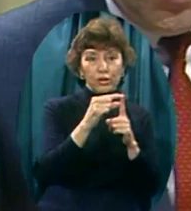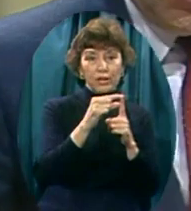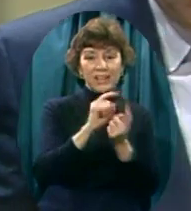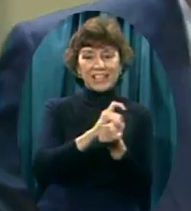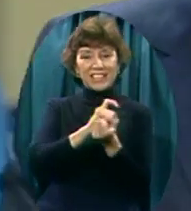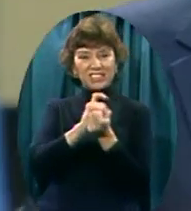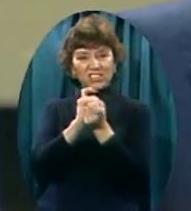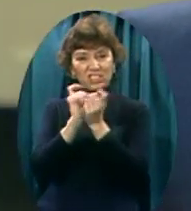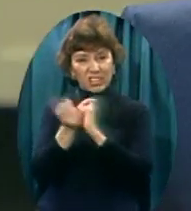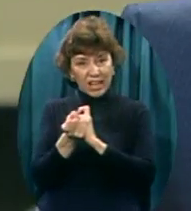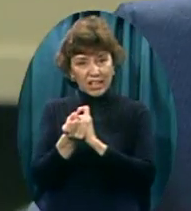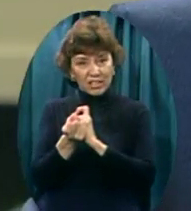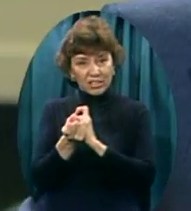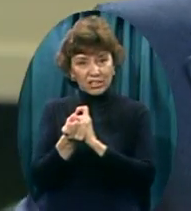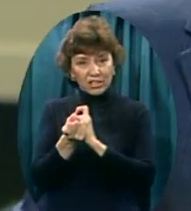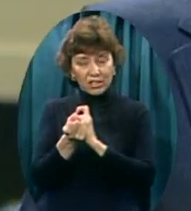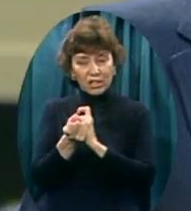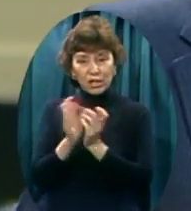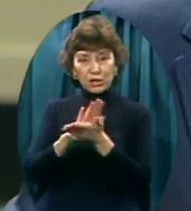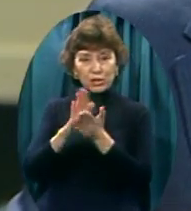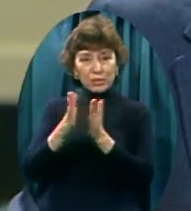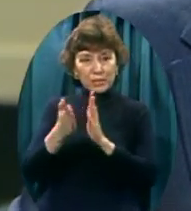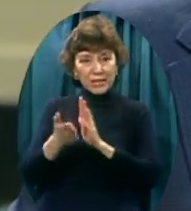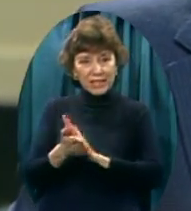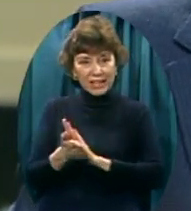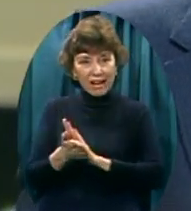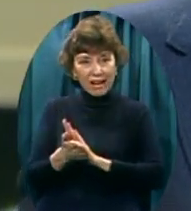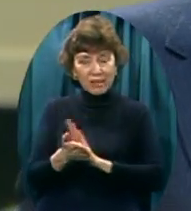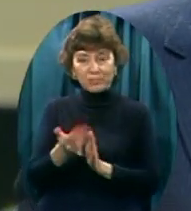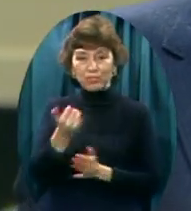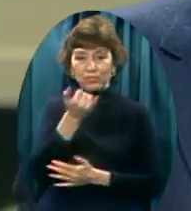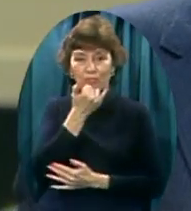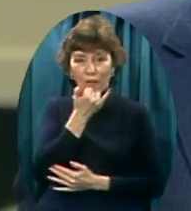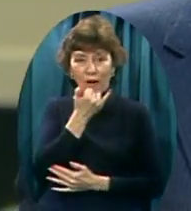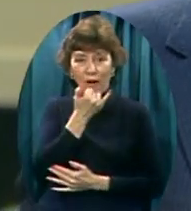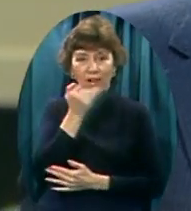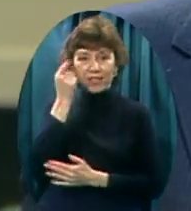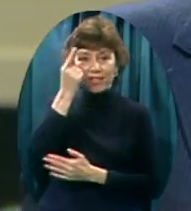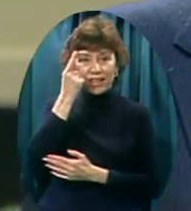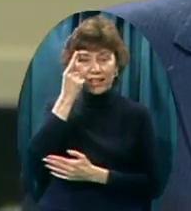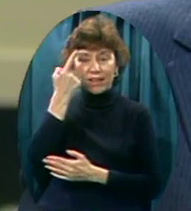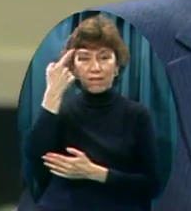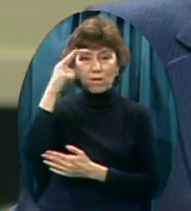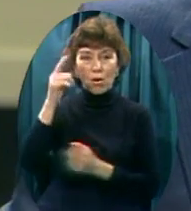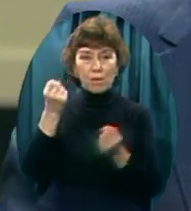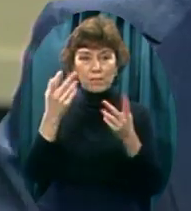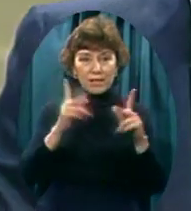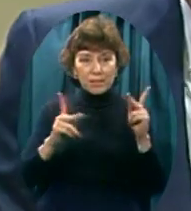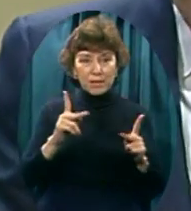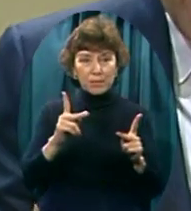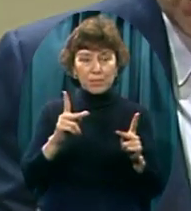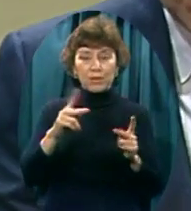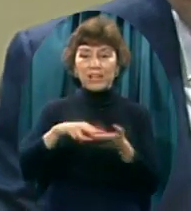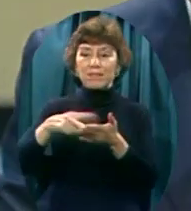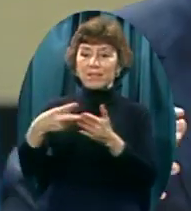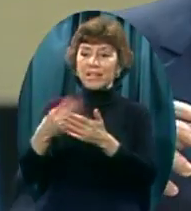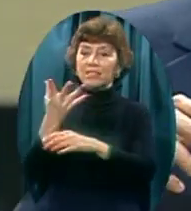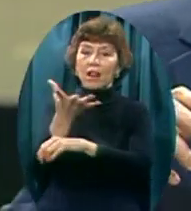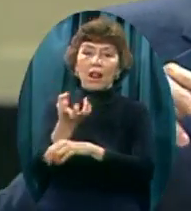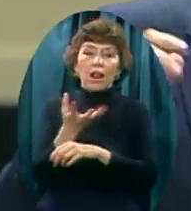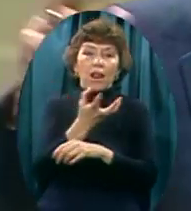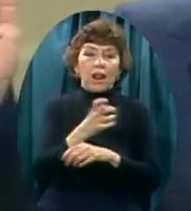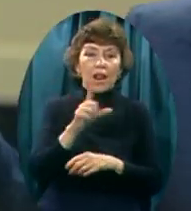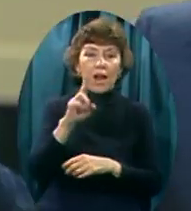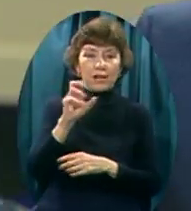it That in the minds of millions Love means lust Or at very best Some